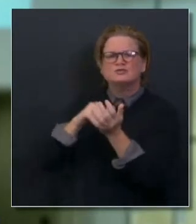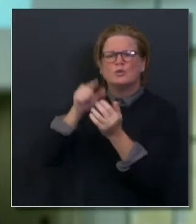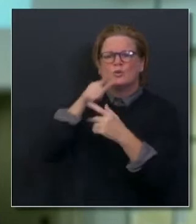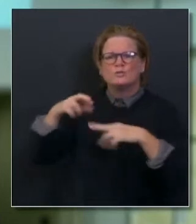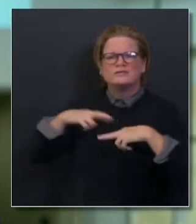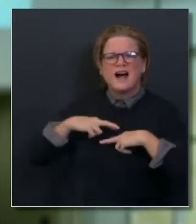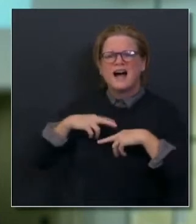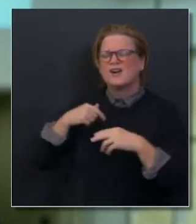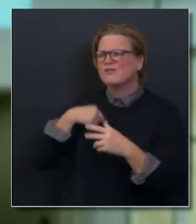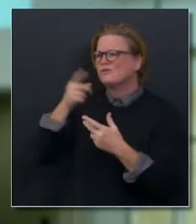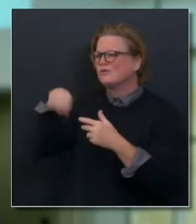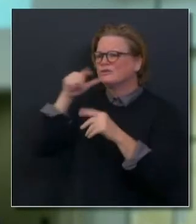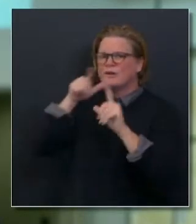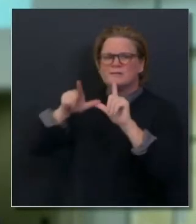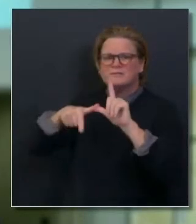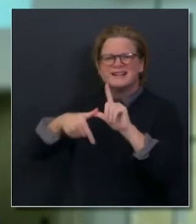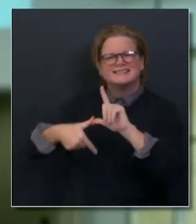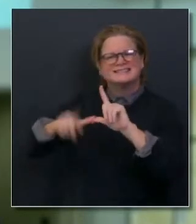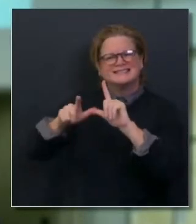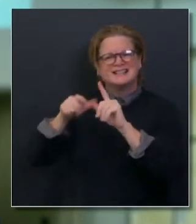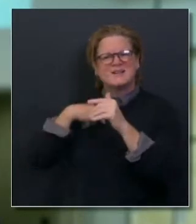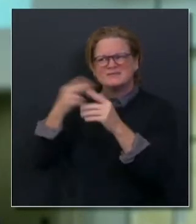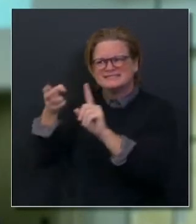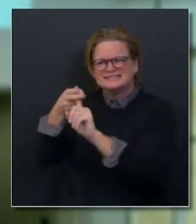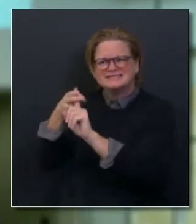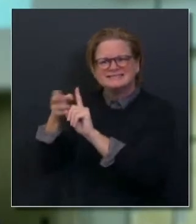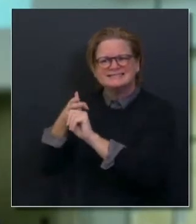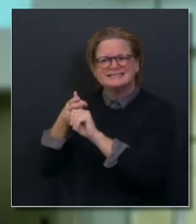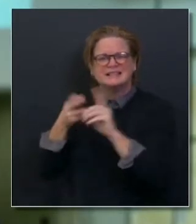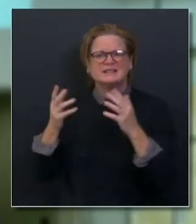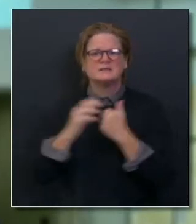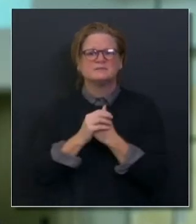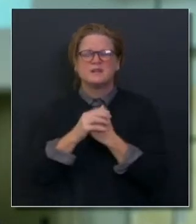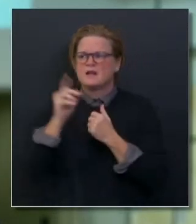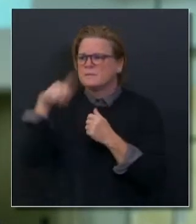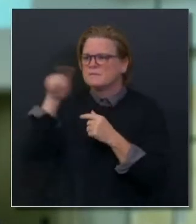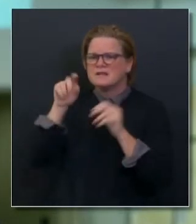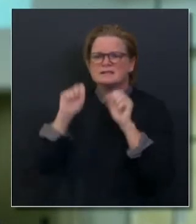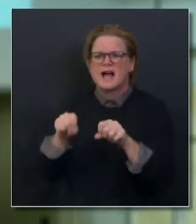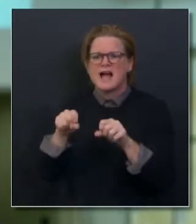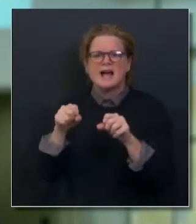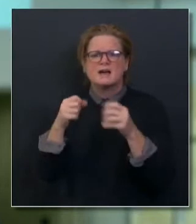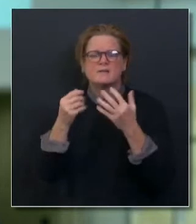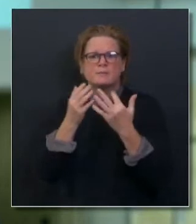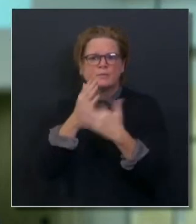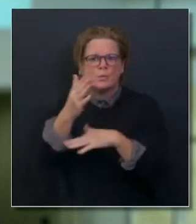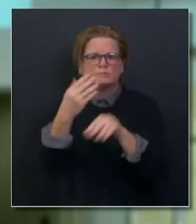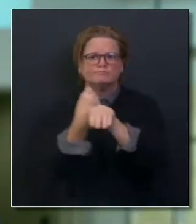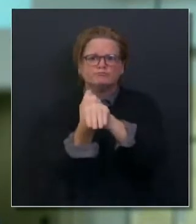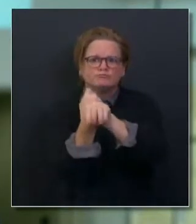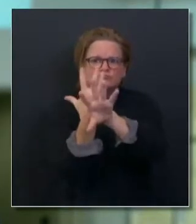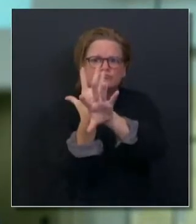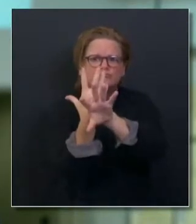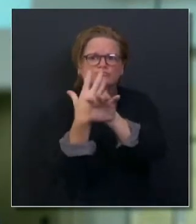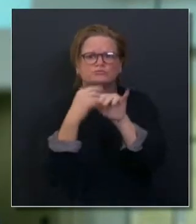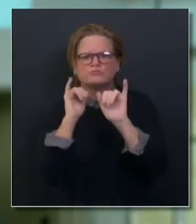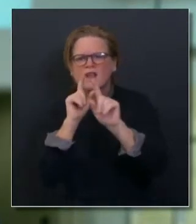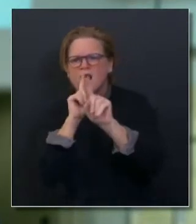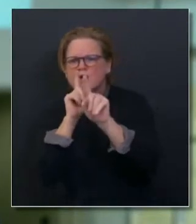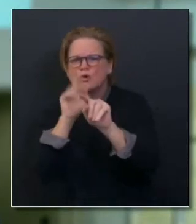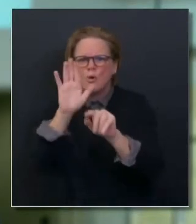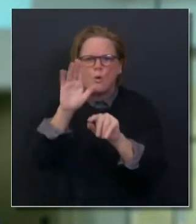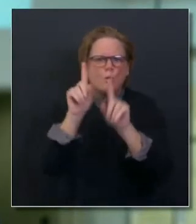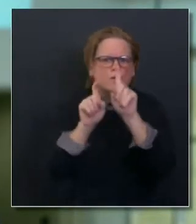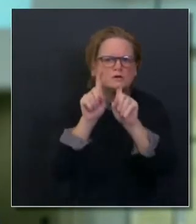those individuals to provide support. We have a Nutella ICU project that the state is sponsoring, but